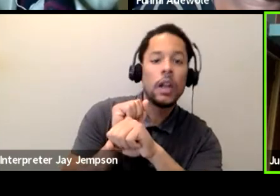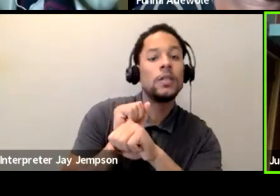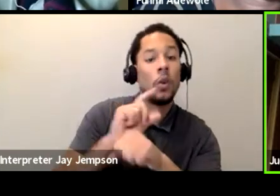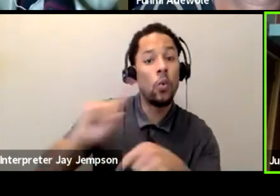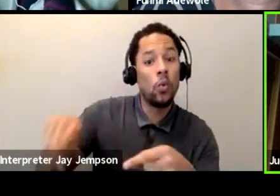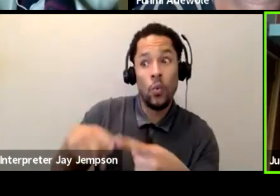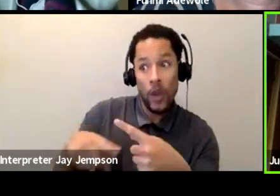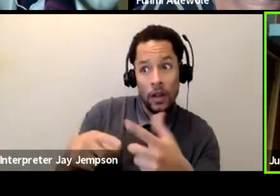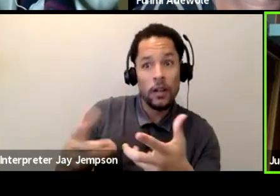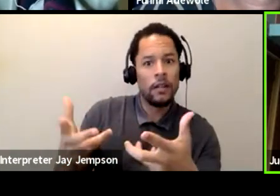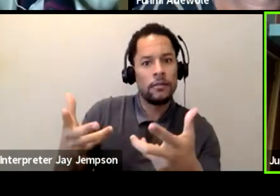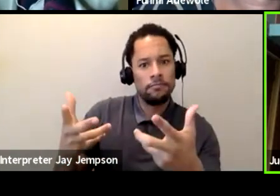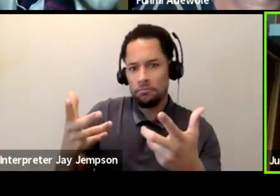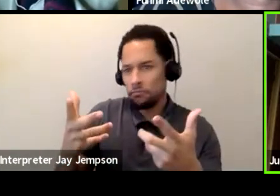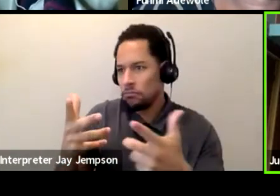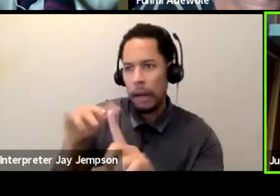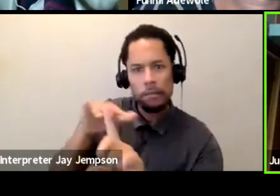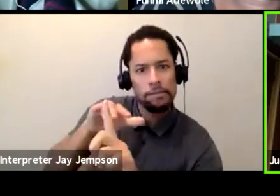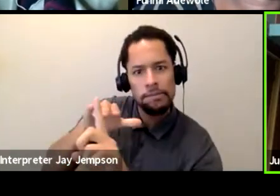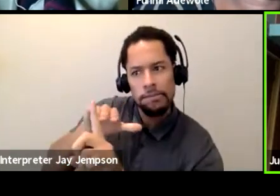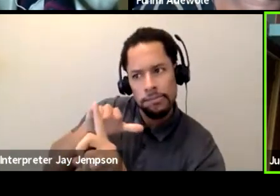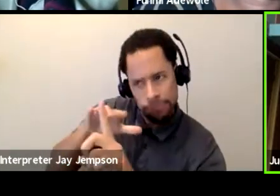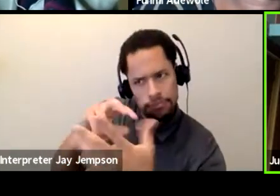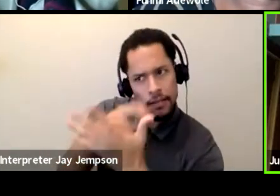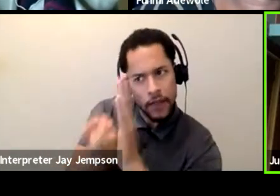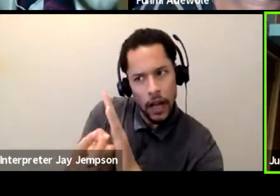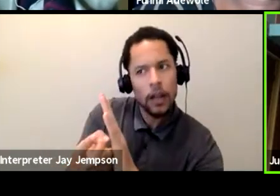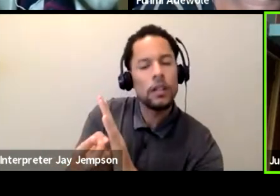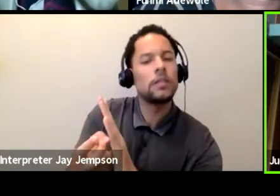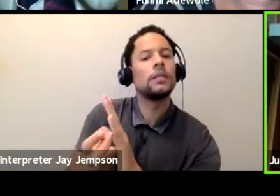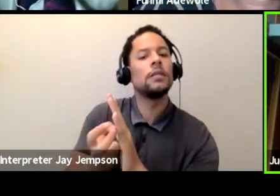communication and, you know, I am also dramaturgist.